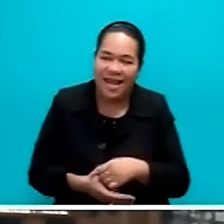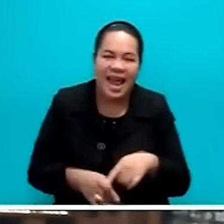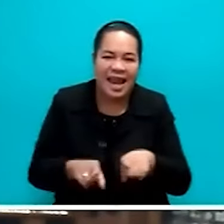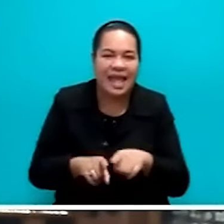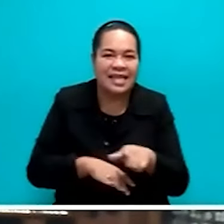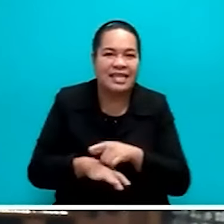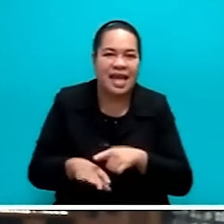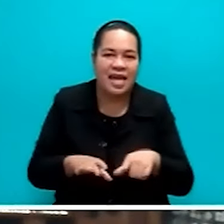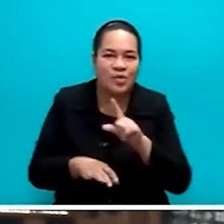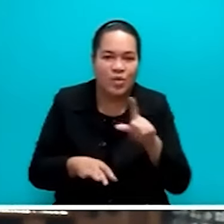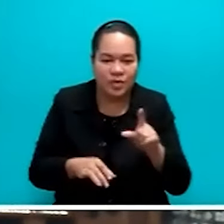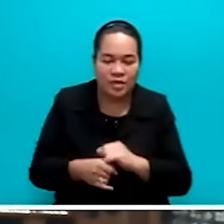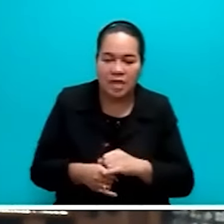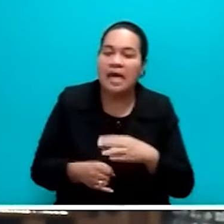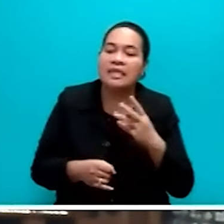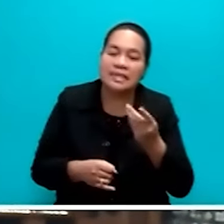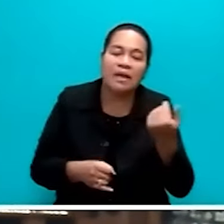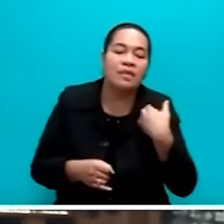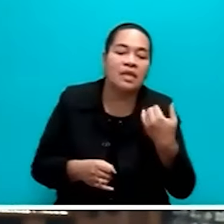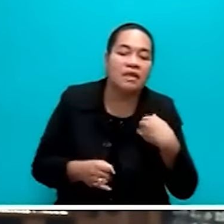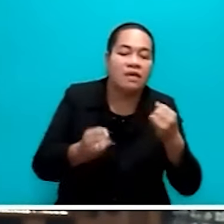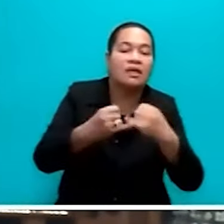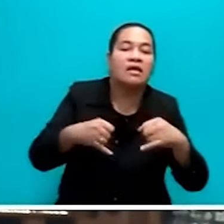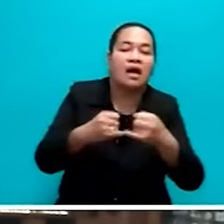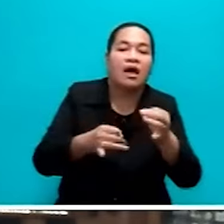rural areas in maritime islands.